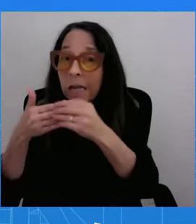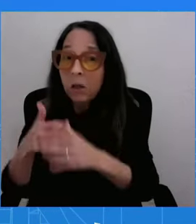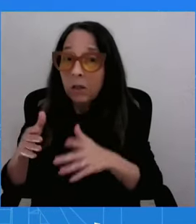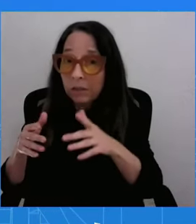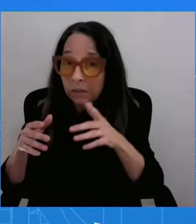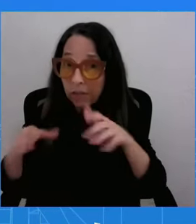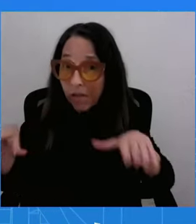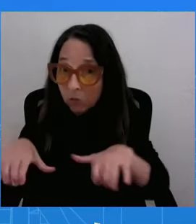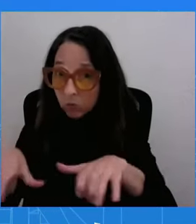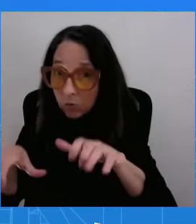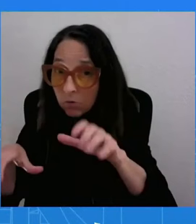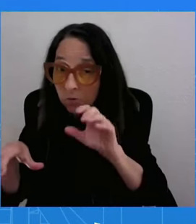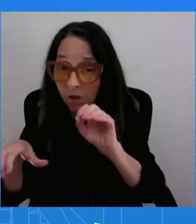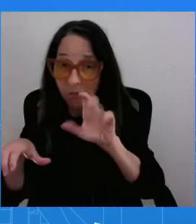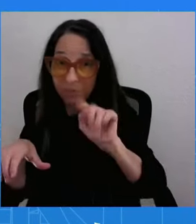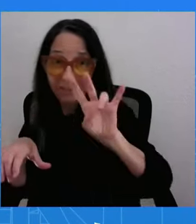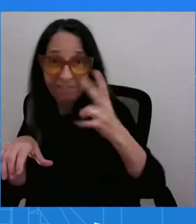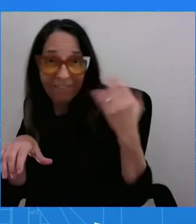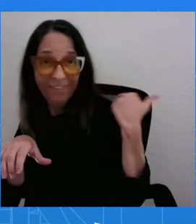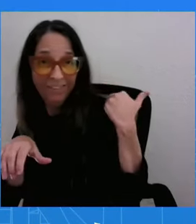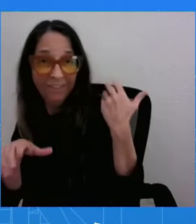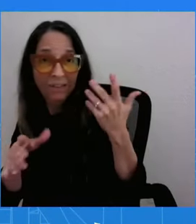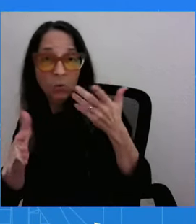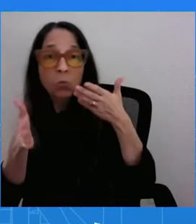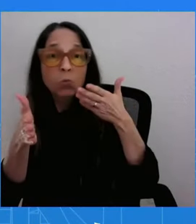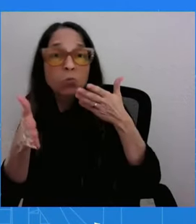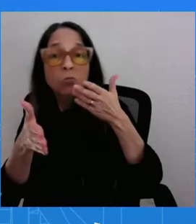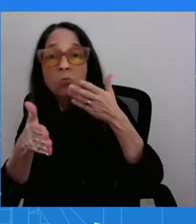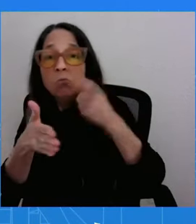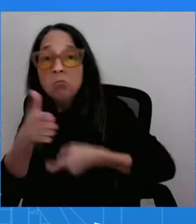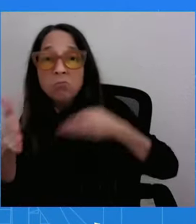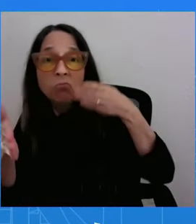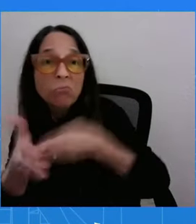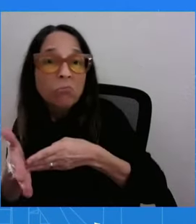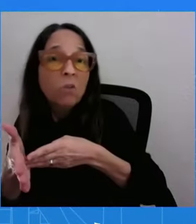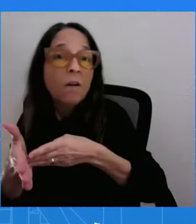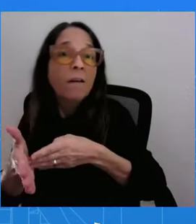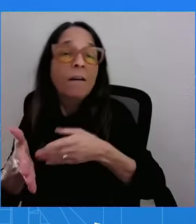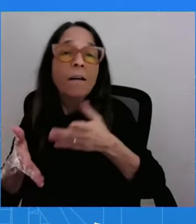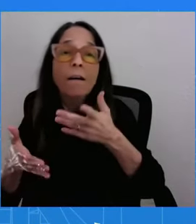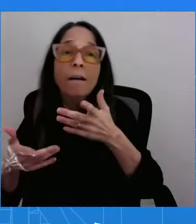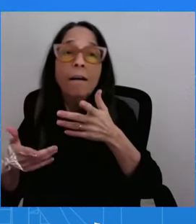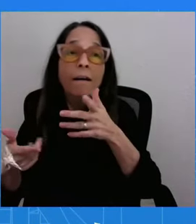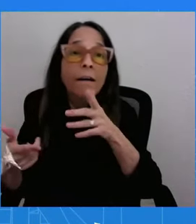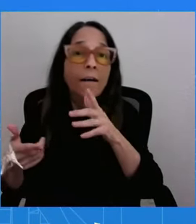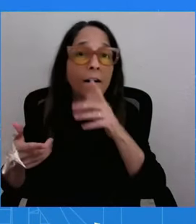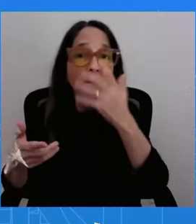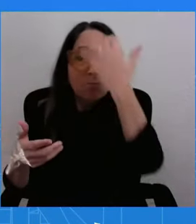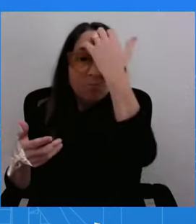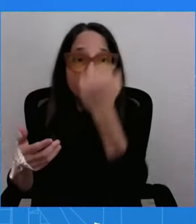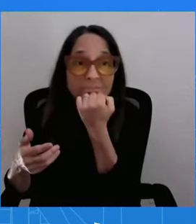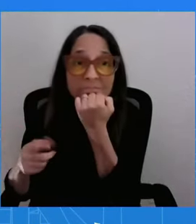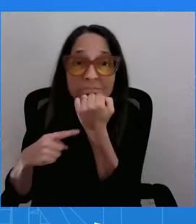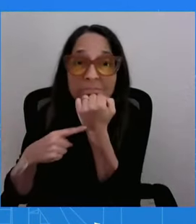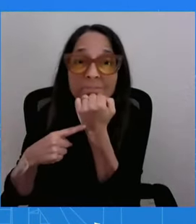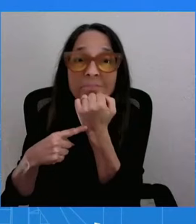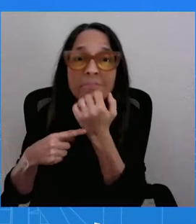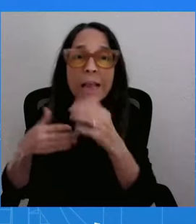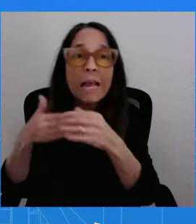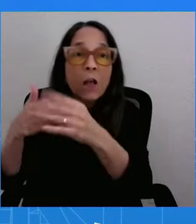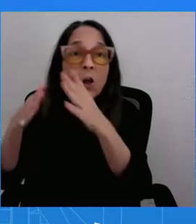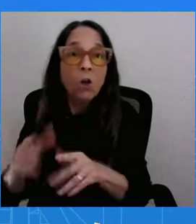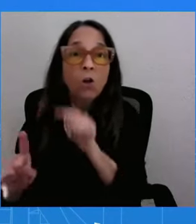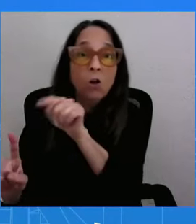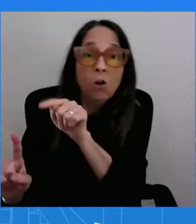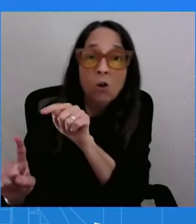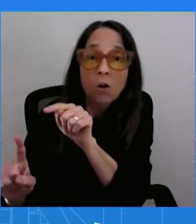located in Doha. And I'm wondering if the U.S. is pressing Qatar to have that leader extradited or arrested.